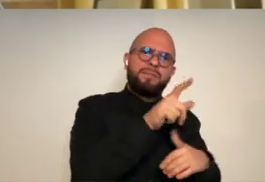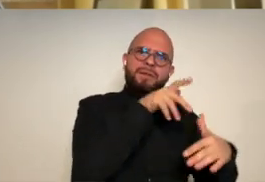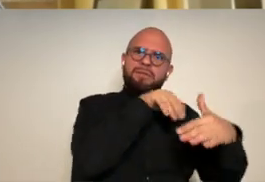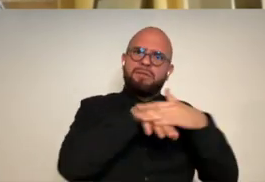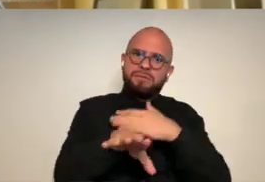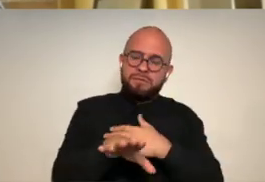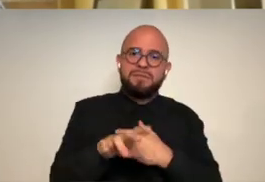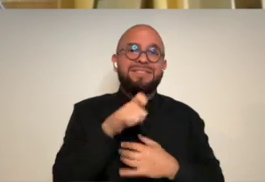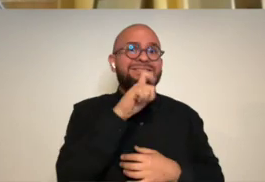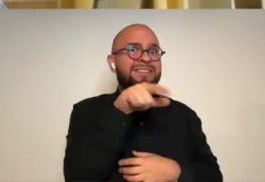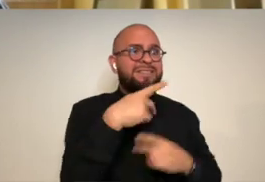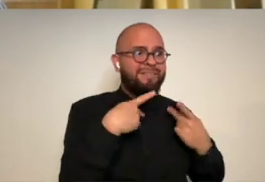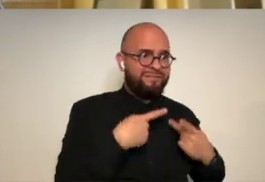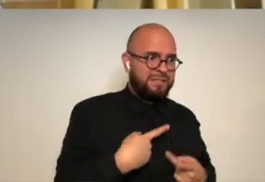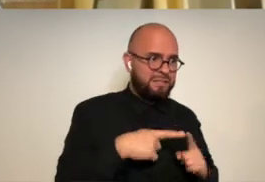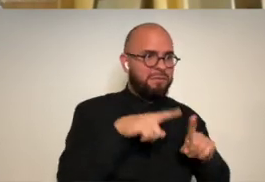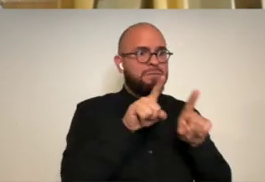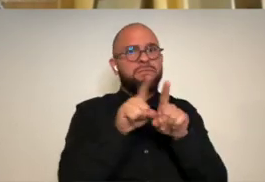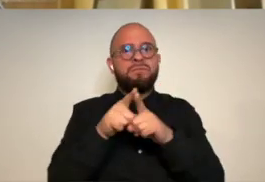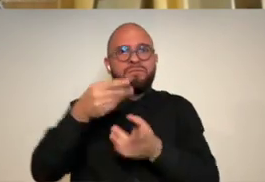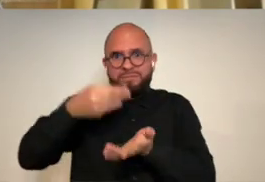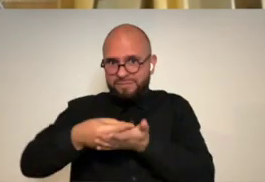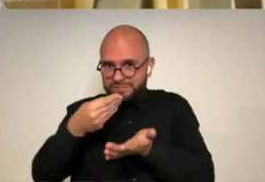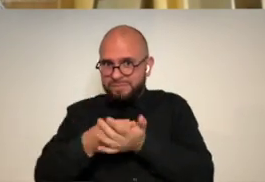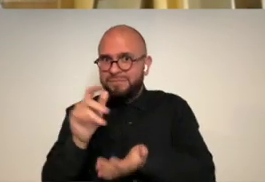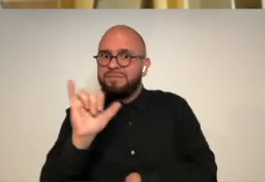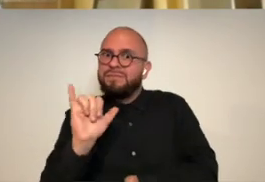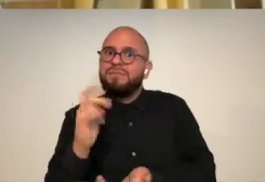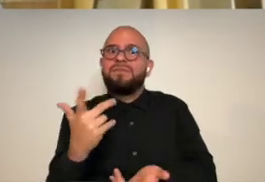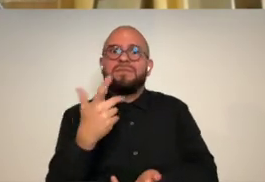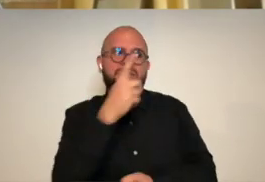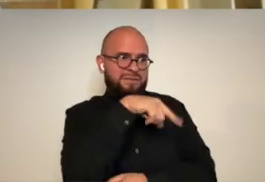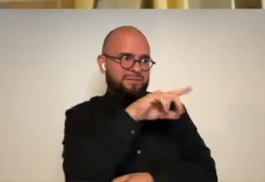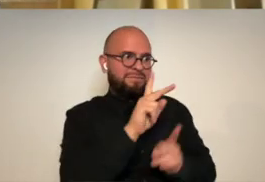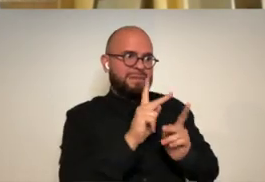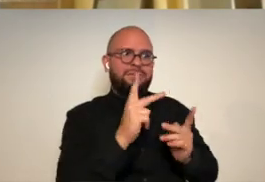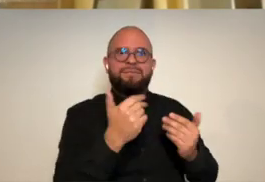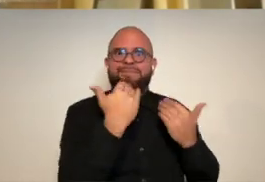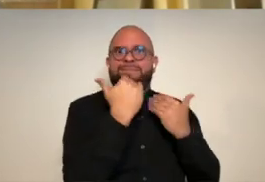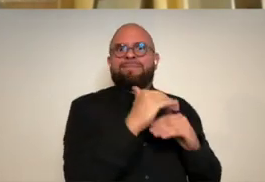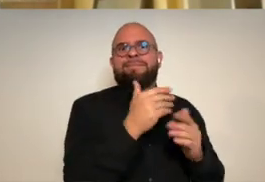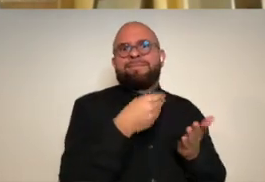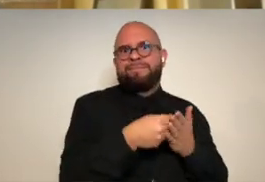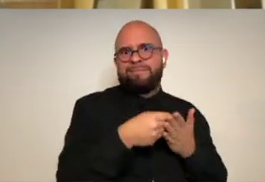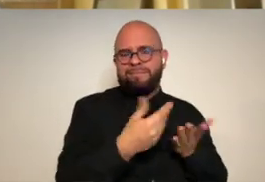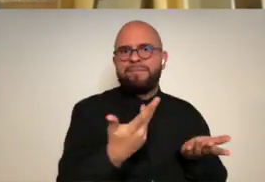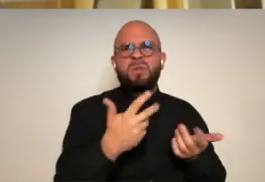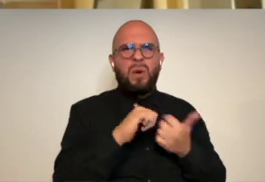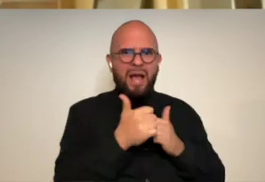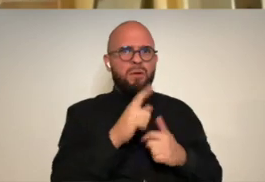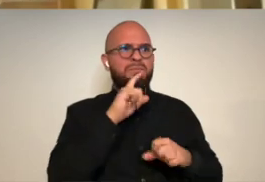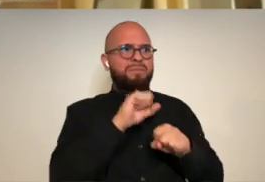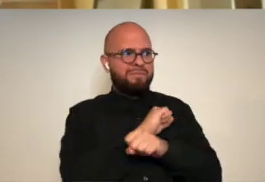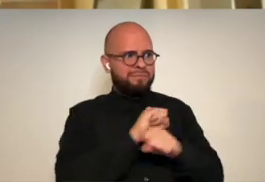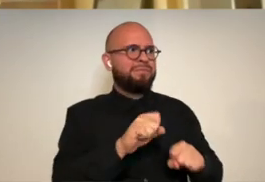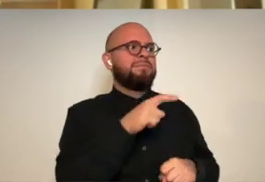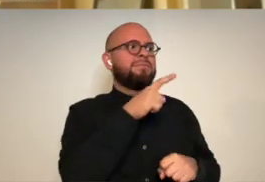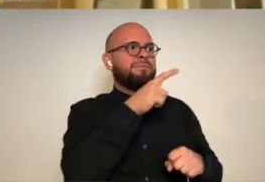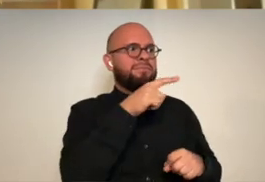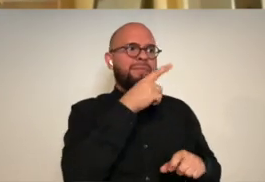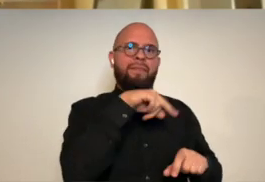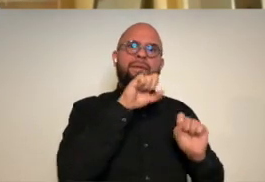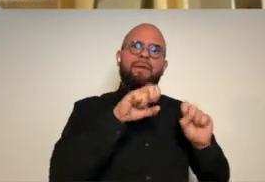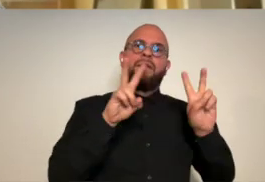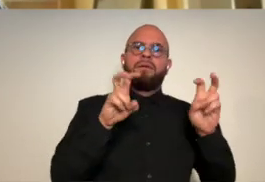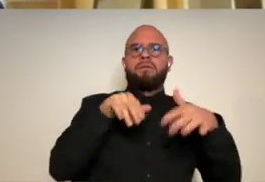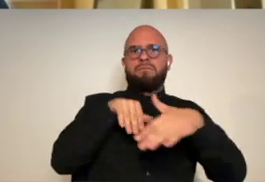disabilities not just like physically and you know monetarily too because people have limited incomes how do we make it truly accessible